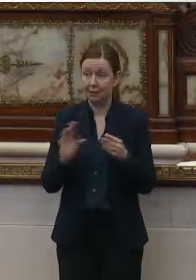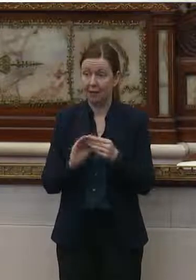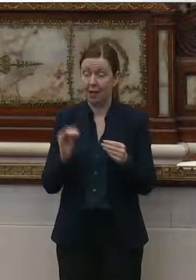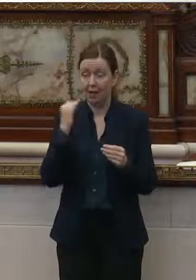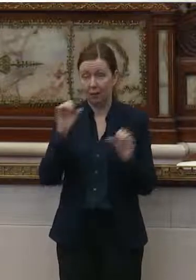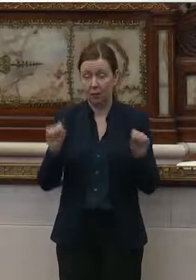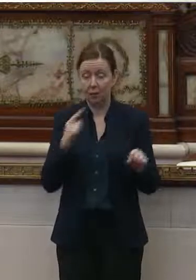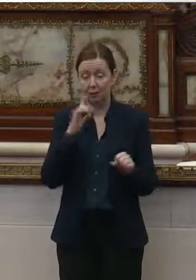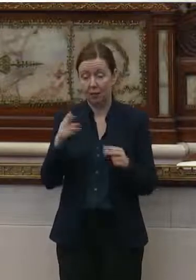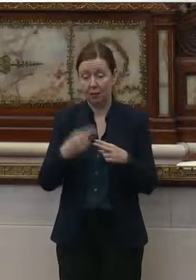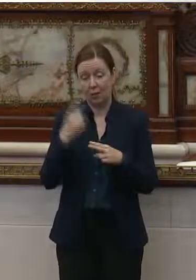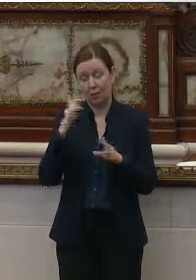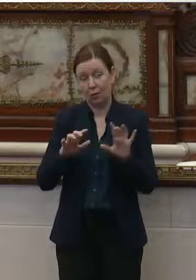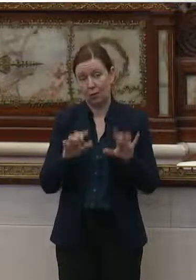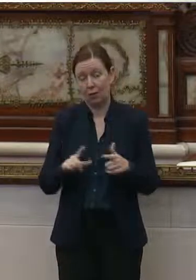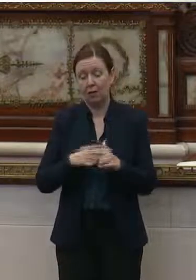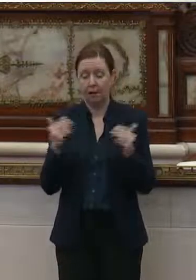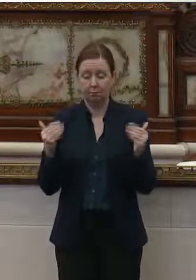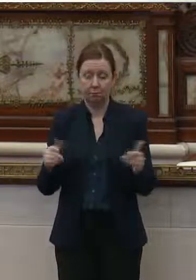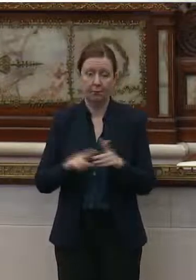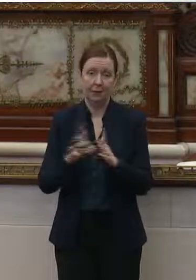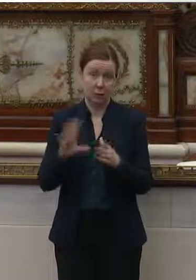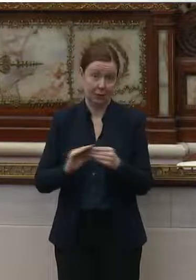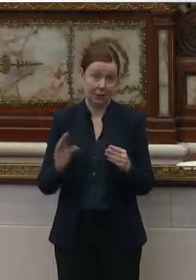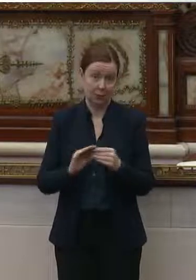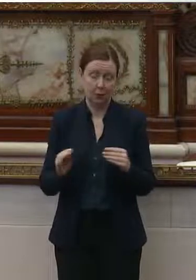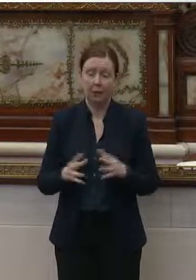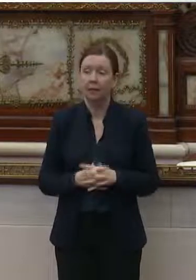if you could state your name for the record and begin your testimony?